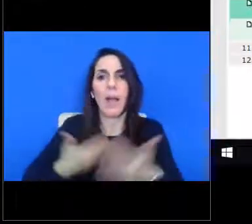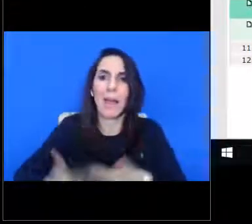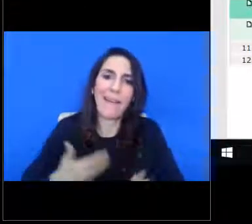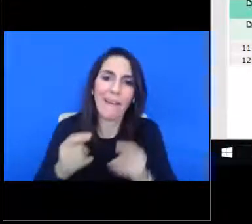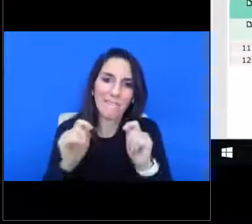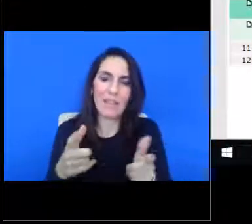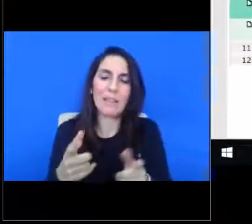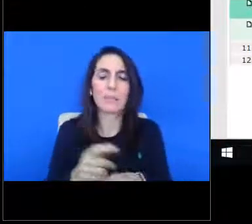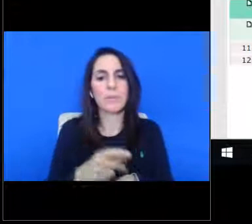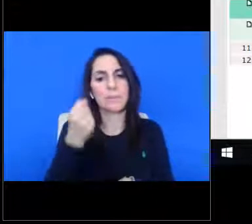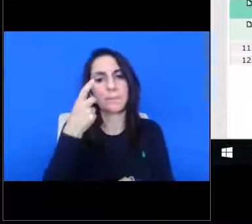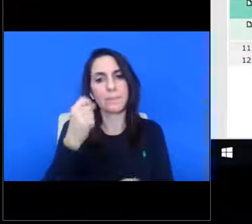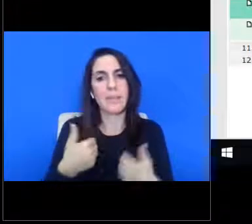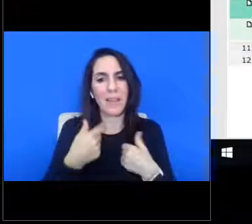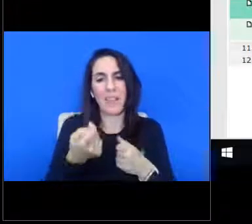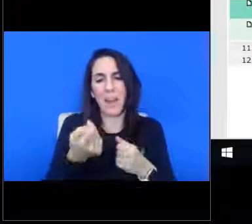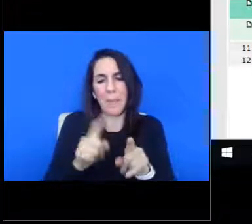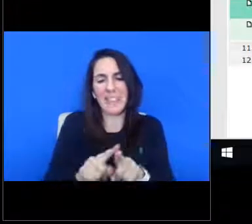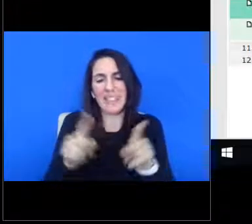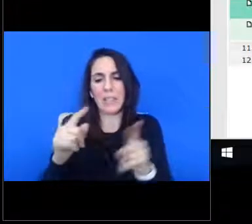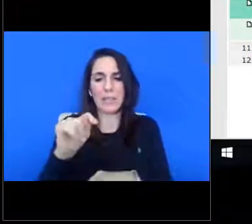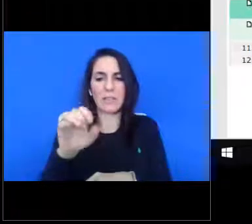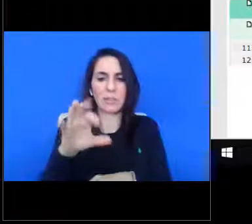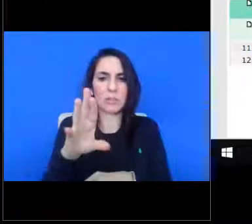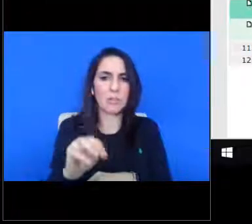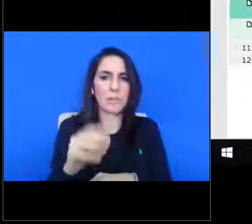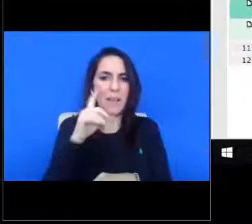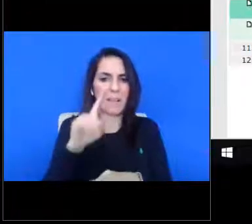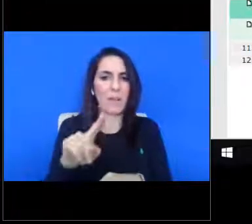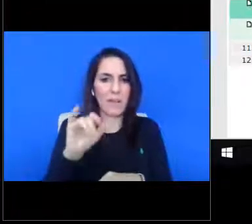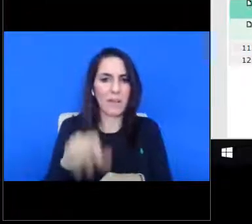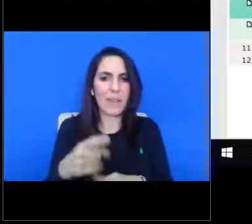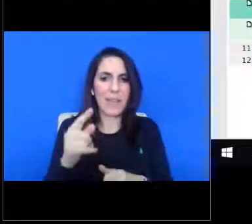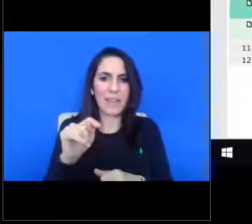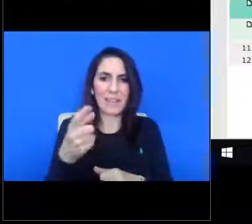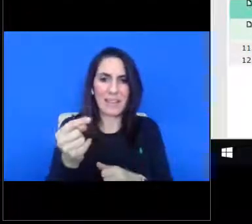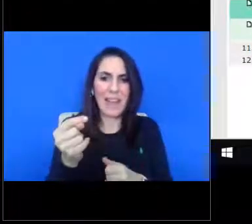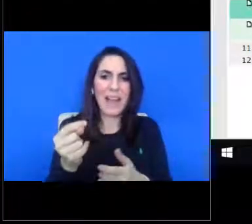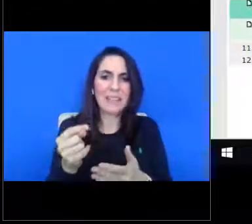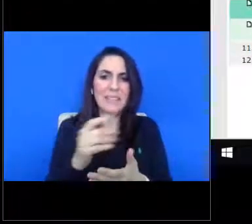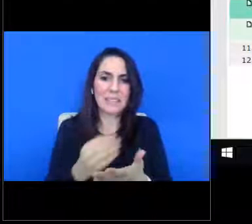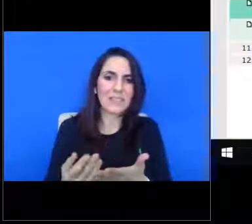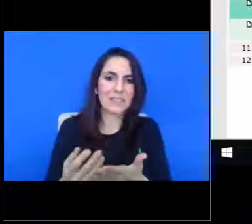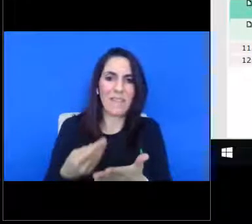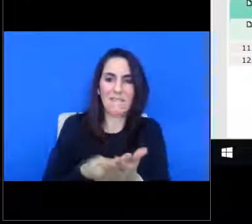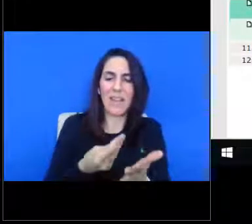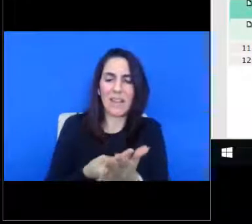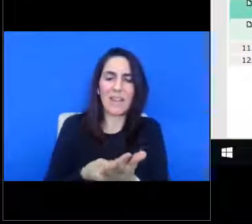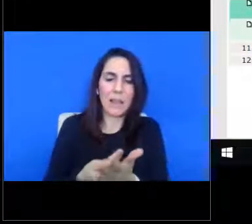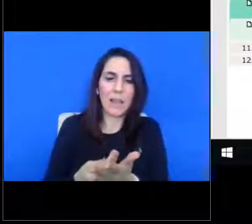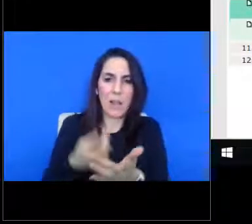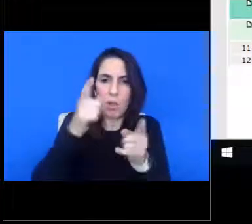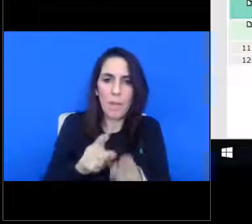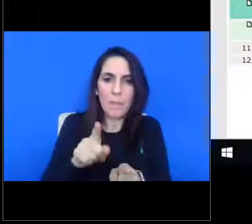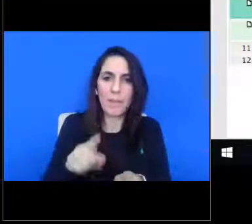I would like to, there is one slight different term in this. Um, so for this tax increment revenue funding agreement, um, the developer agreed to